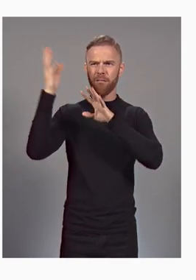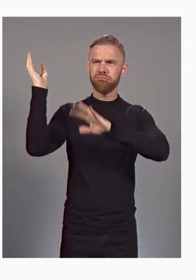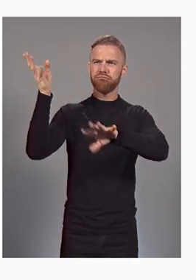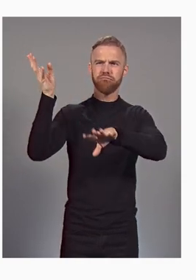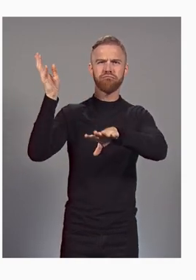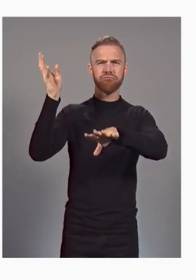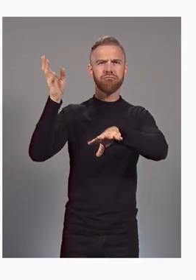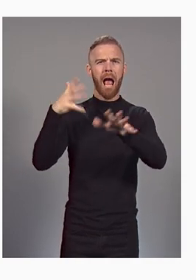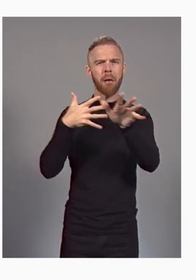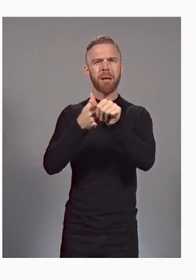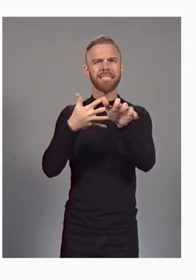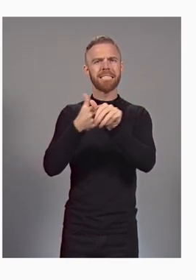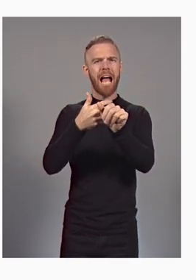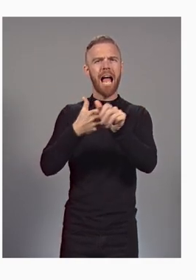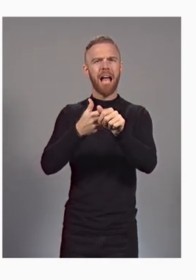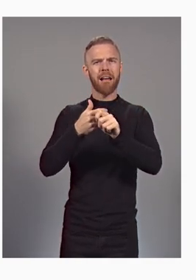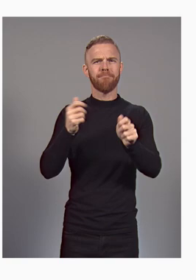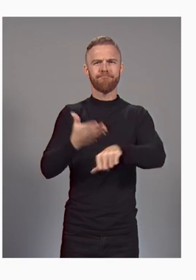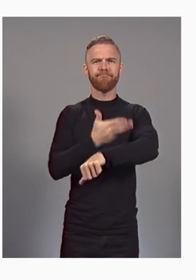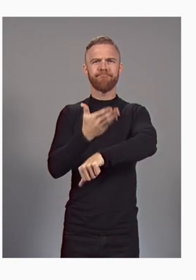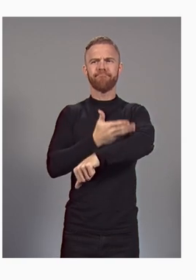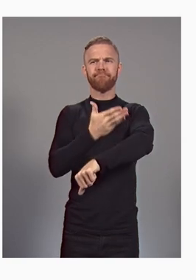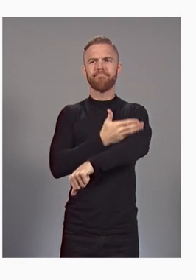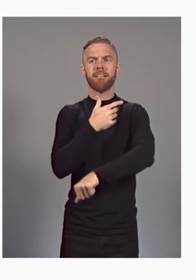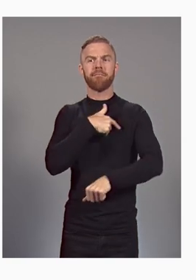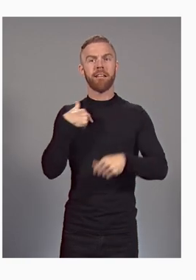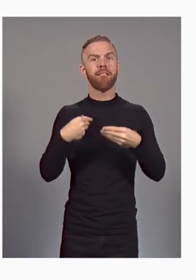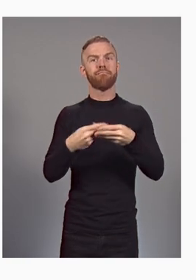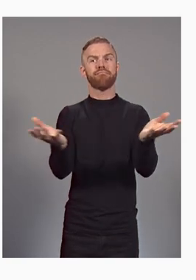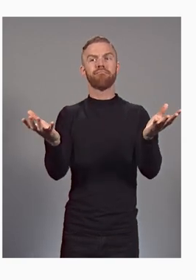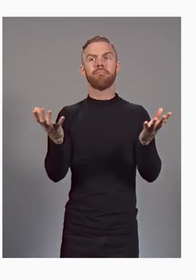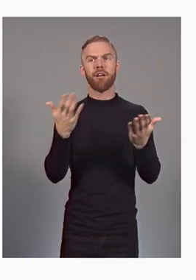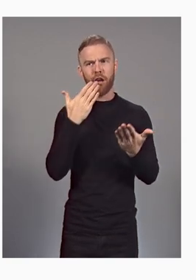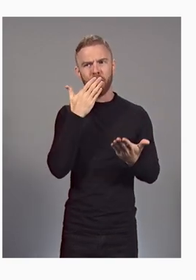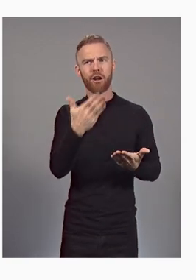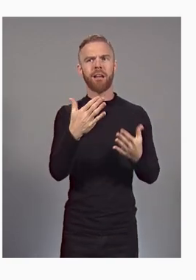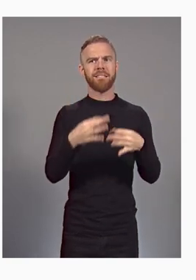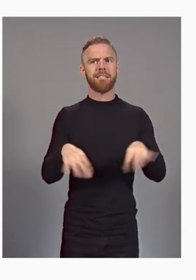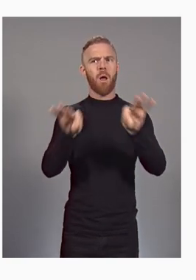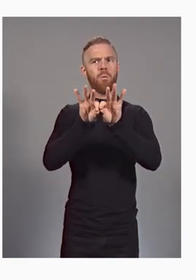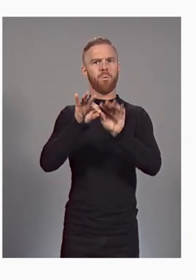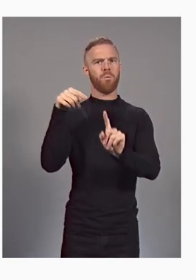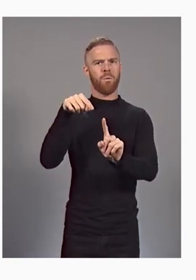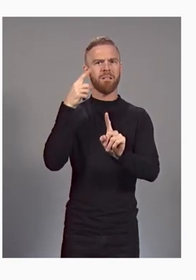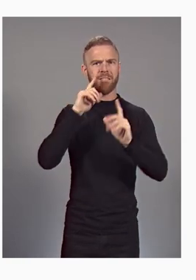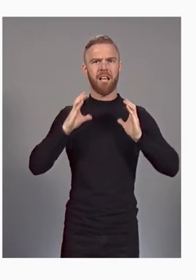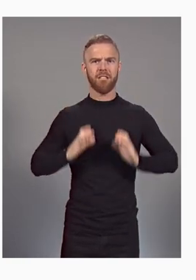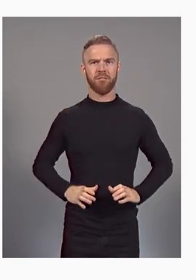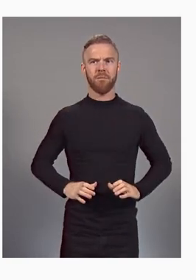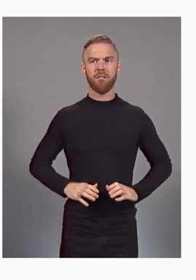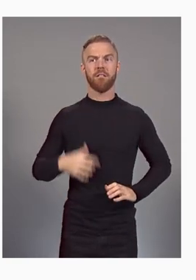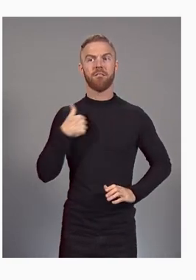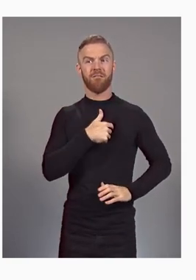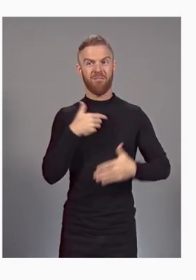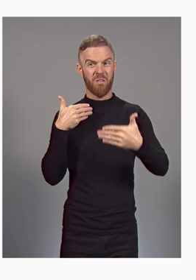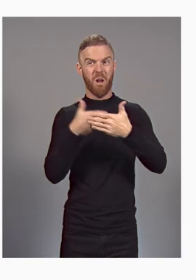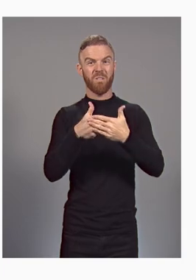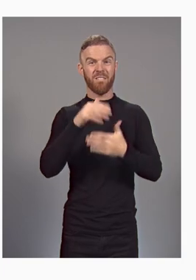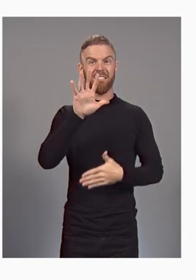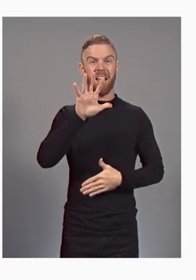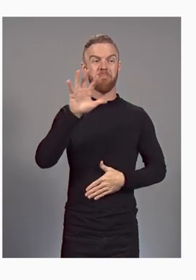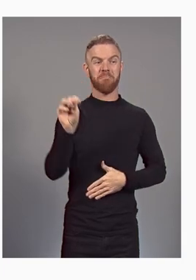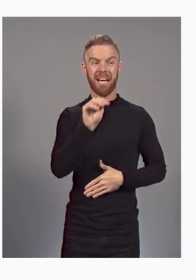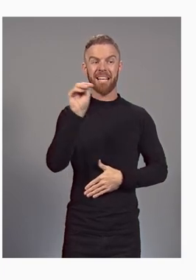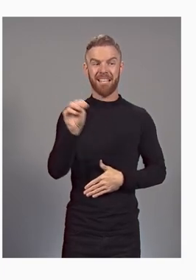directly to the car, delivering incredible value for our customers. Now, we're just approaching 5 million software updates.